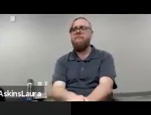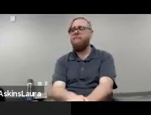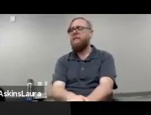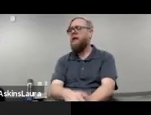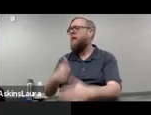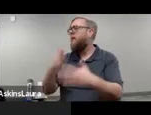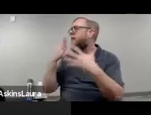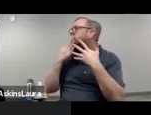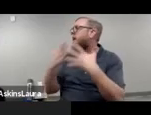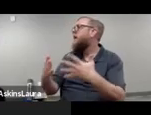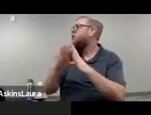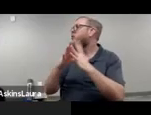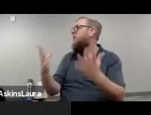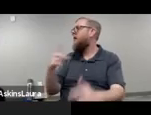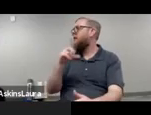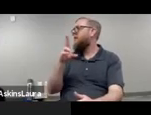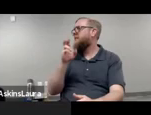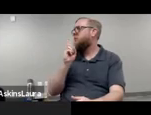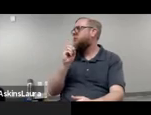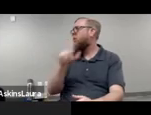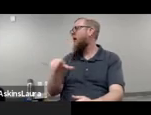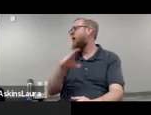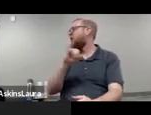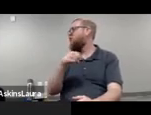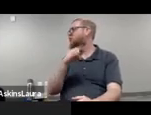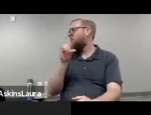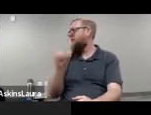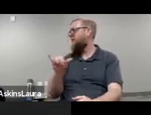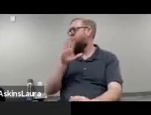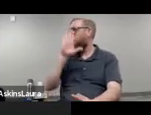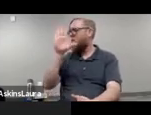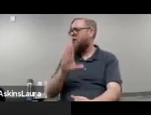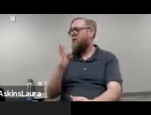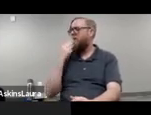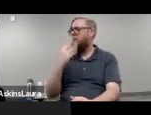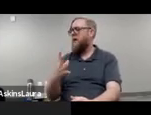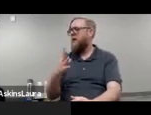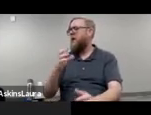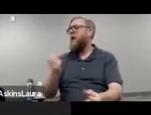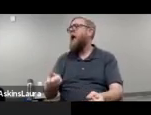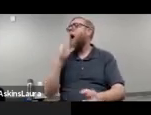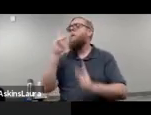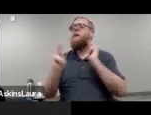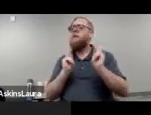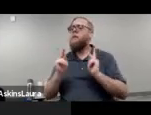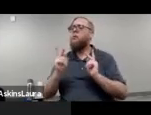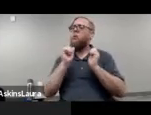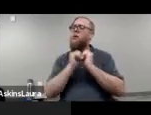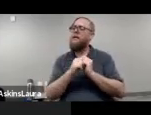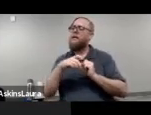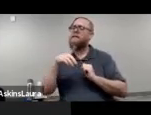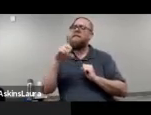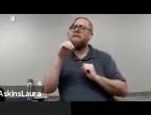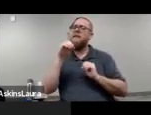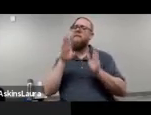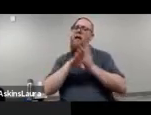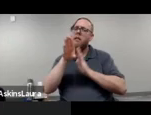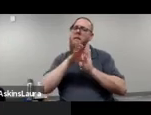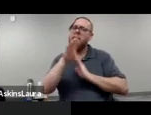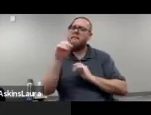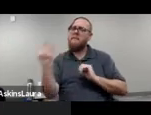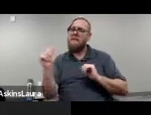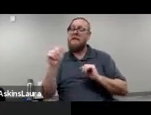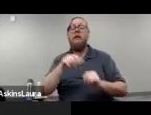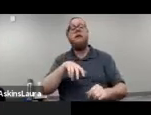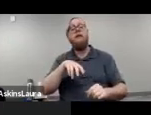Thank you so much, Leroy and Judy, for all those wonderful information. How many people with developmental disabilities are in California? Do you think?